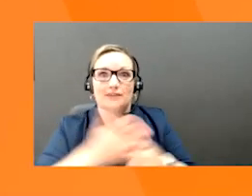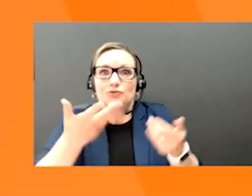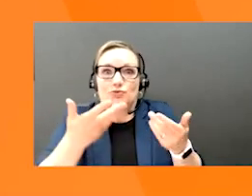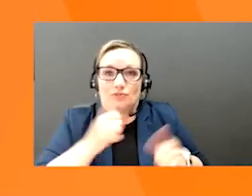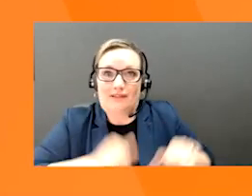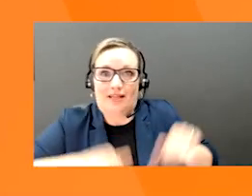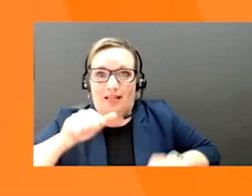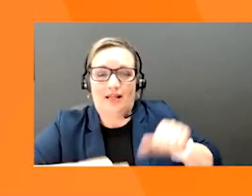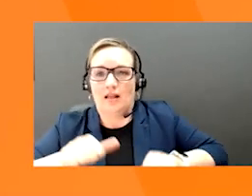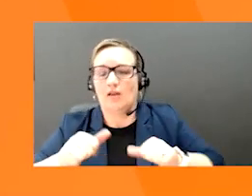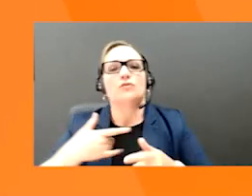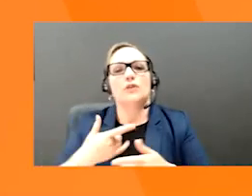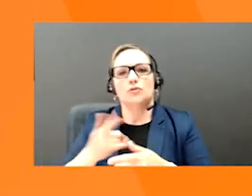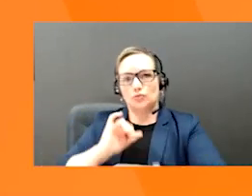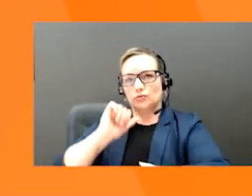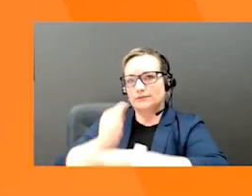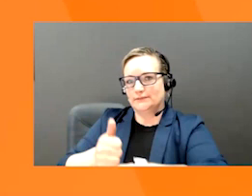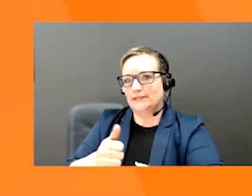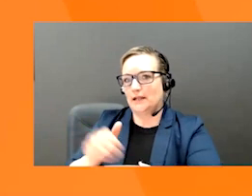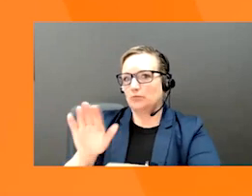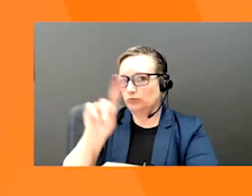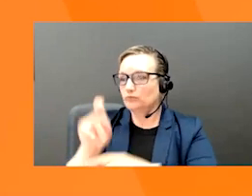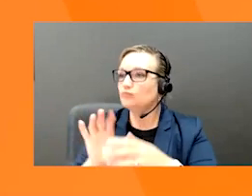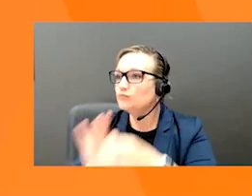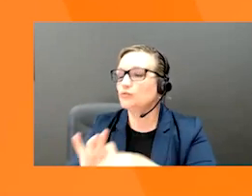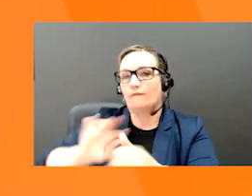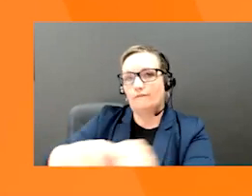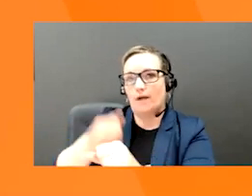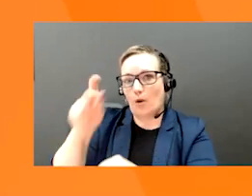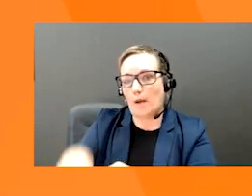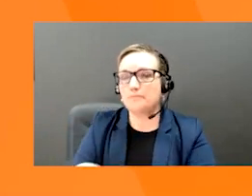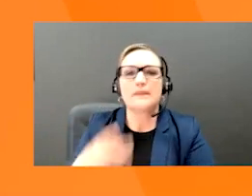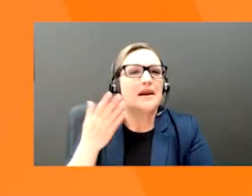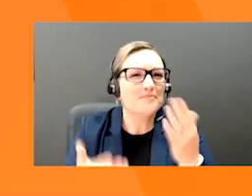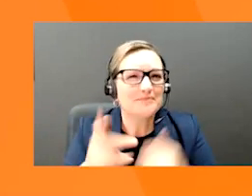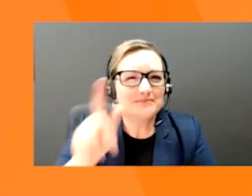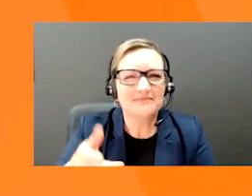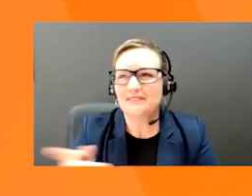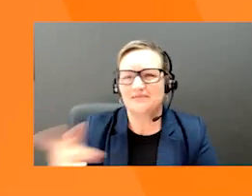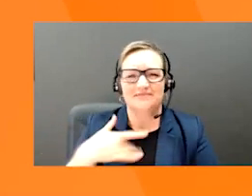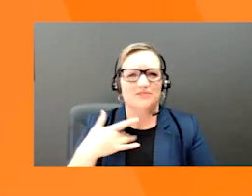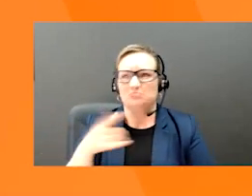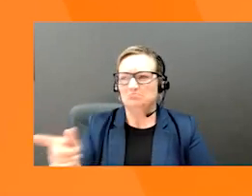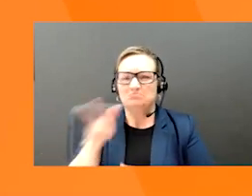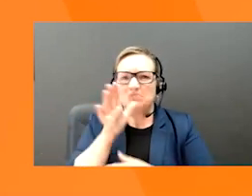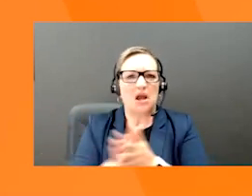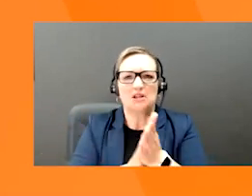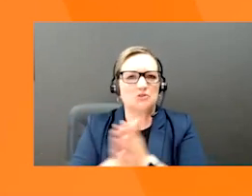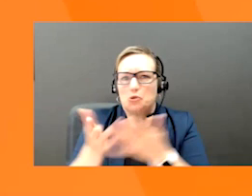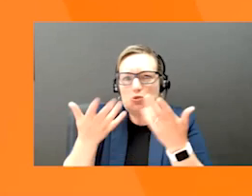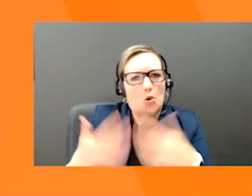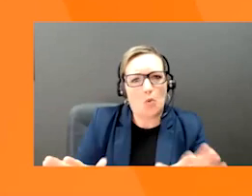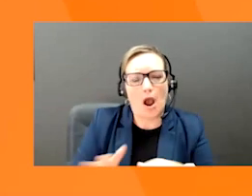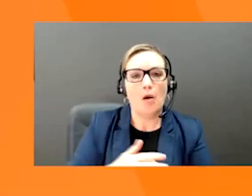meeting or a trial period. And if they're not interested, you can do a test maybe in some of their markets. It gets you a